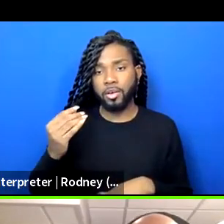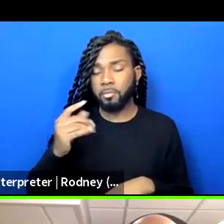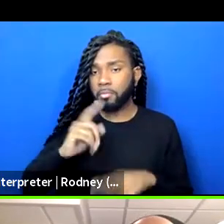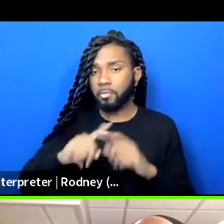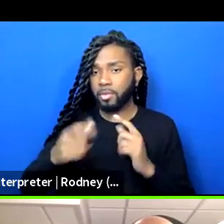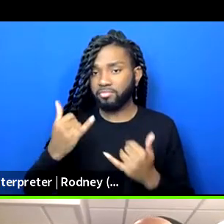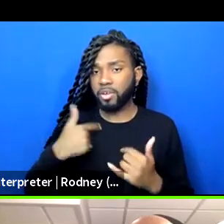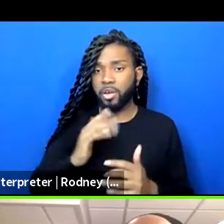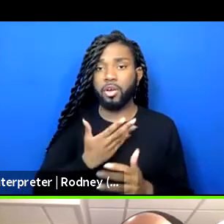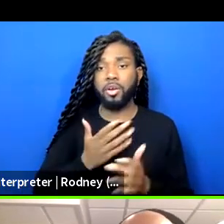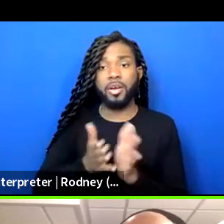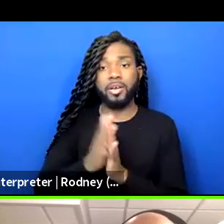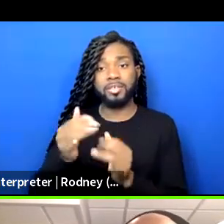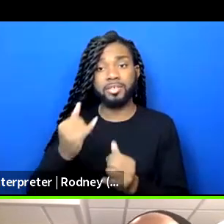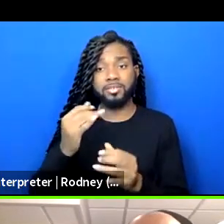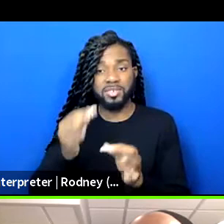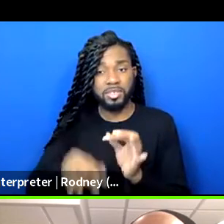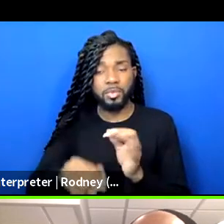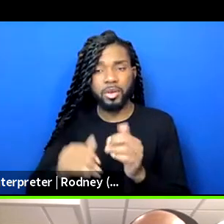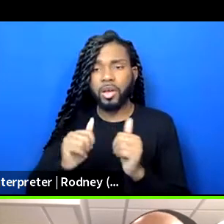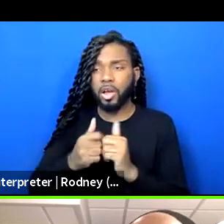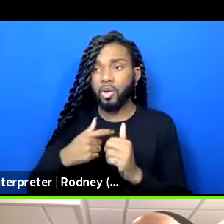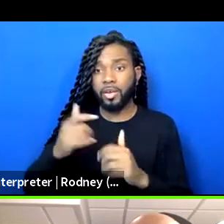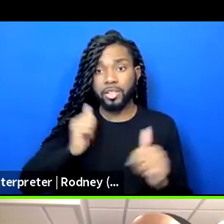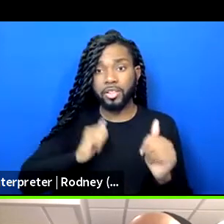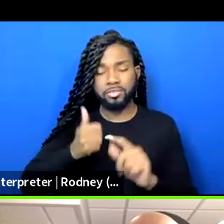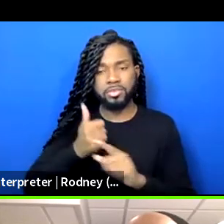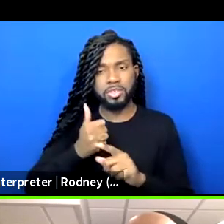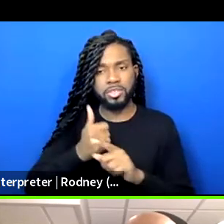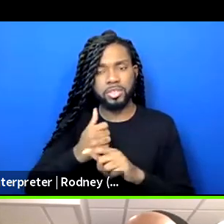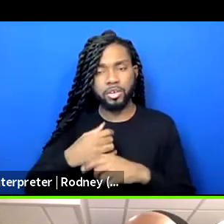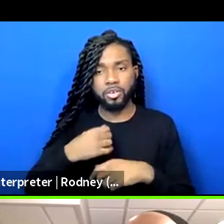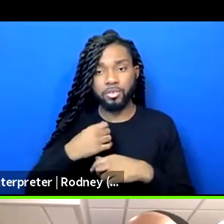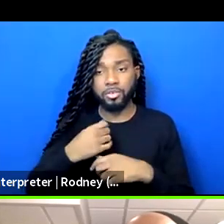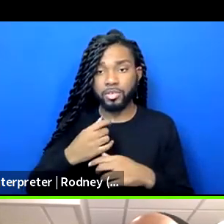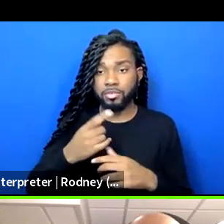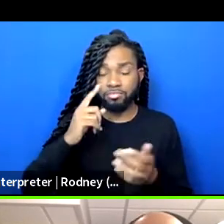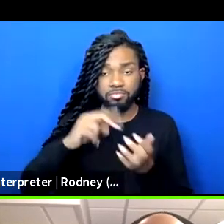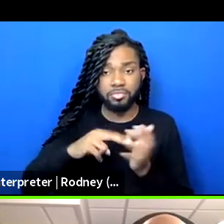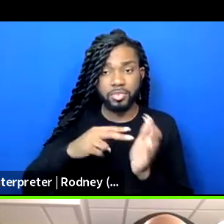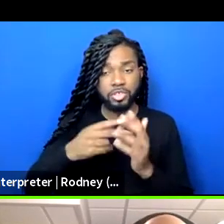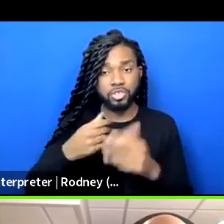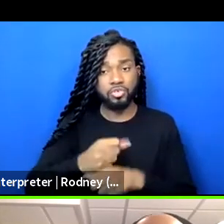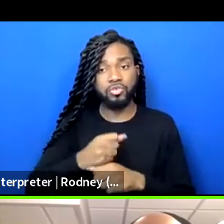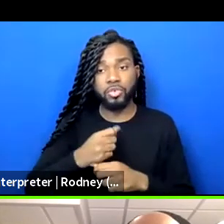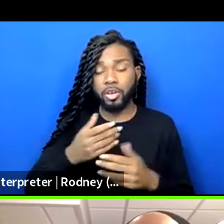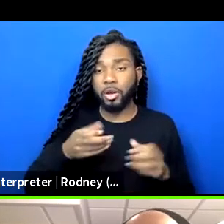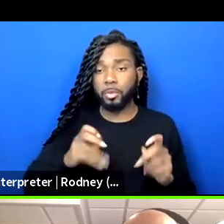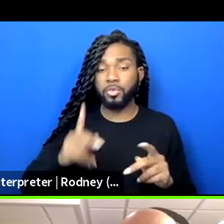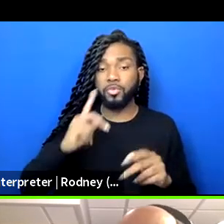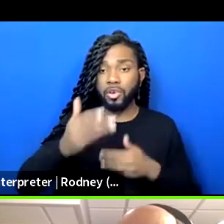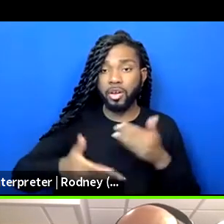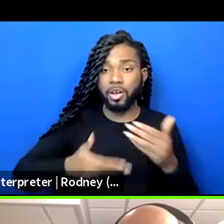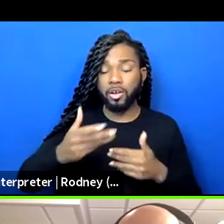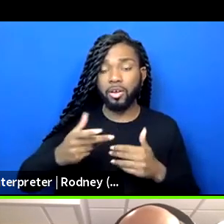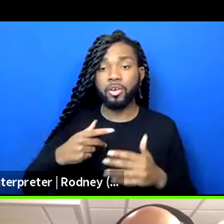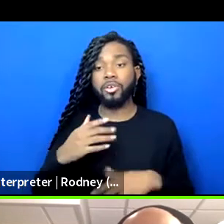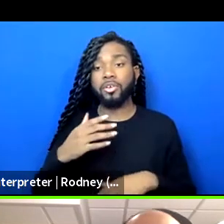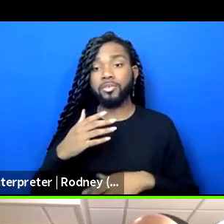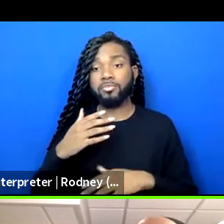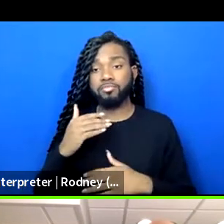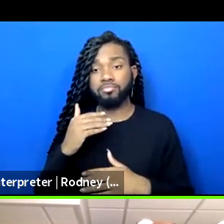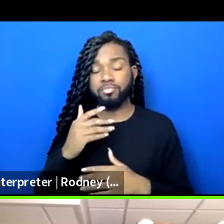How are theaters being explicit and creating immediate opportunity and hiring, process, and advancement opportunities?